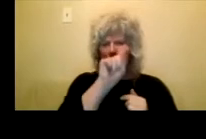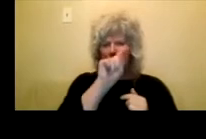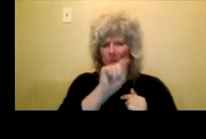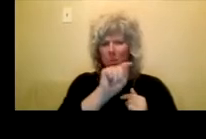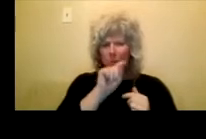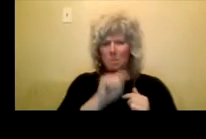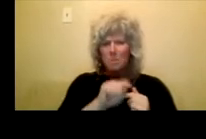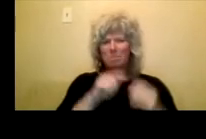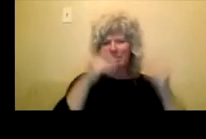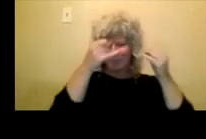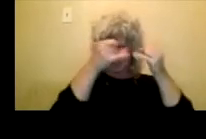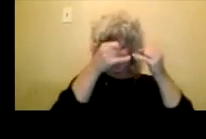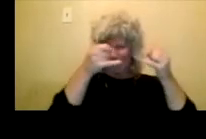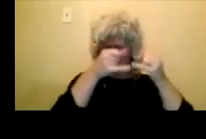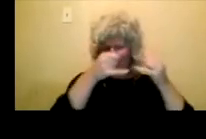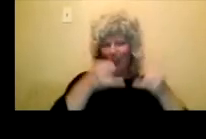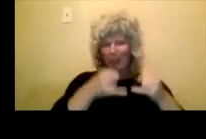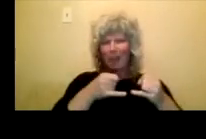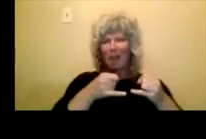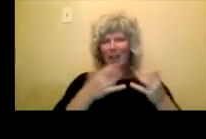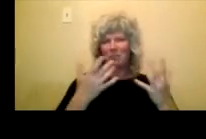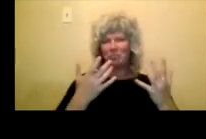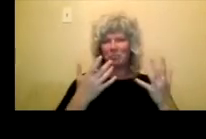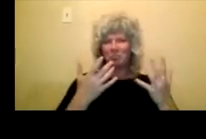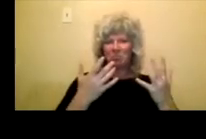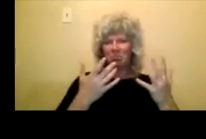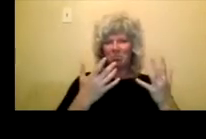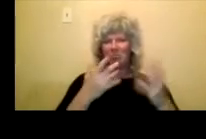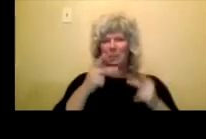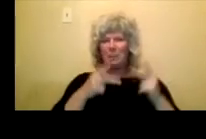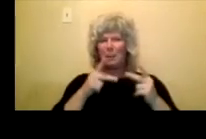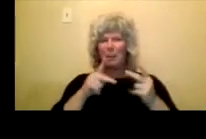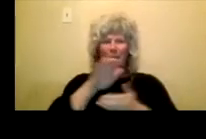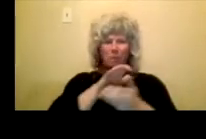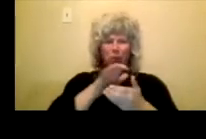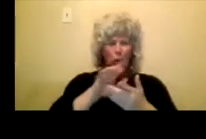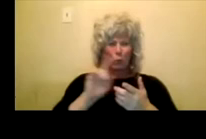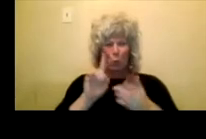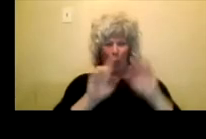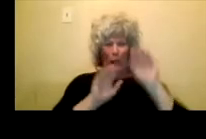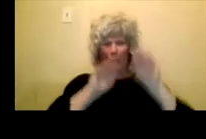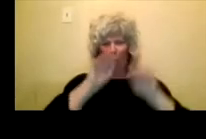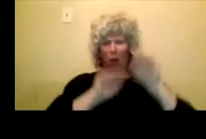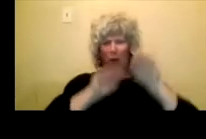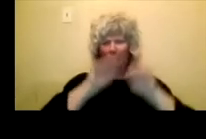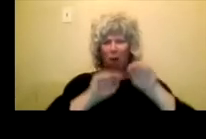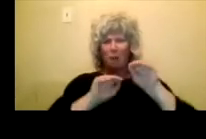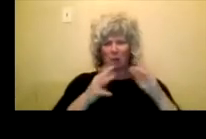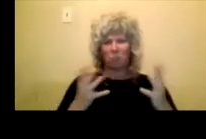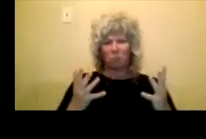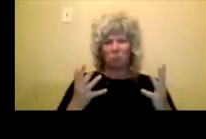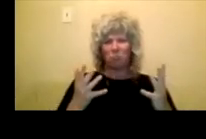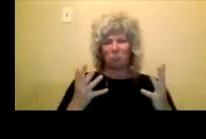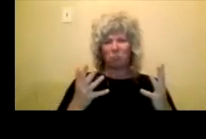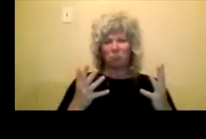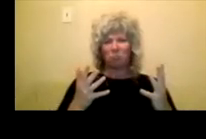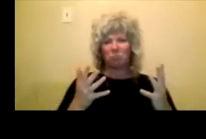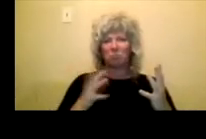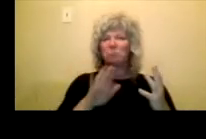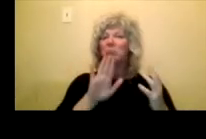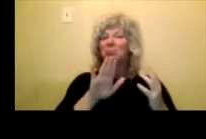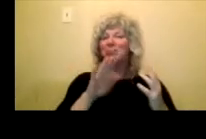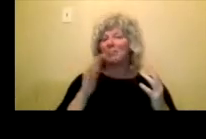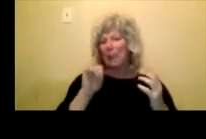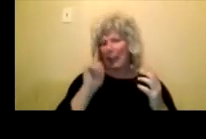ideas on like, no, this should go here. This should go here. Um, that's where, um, the budget notes come in